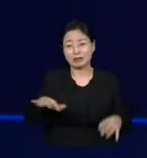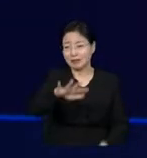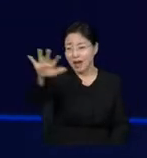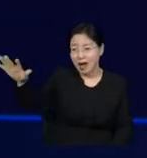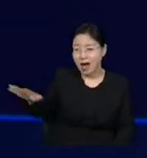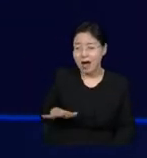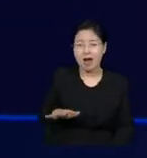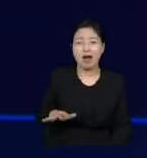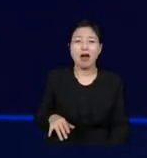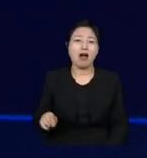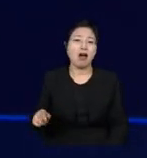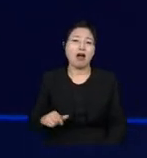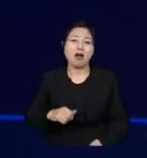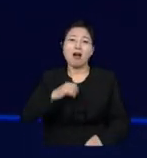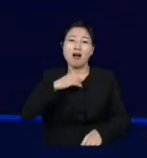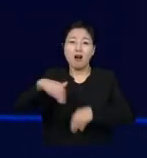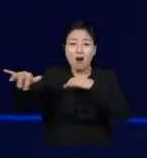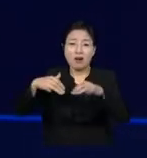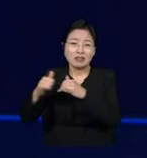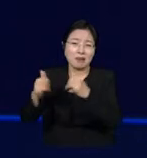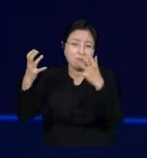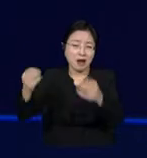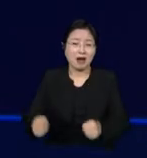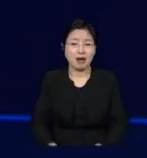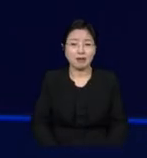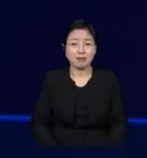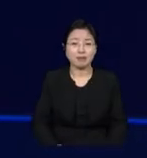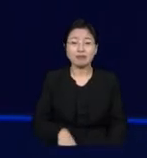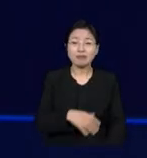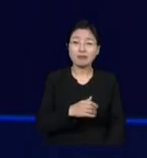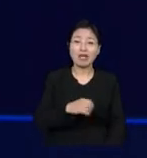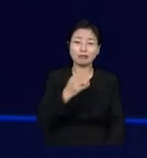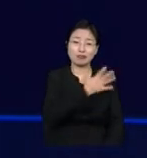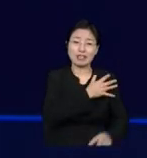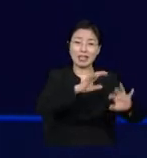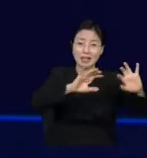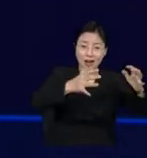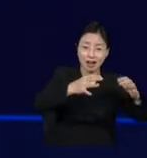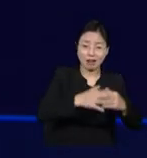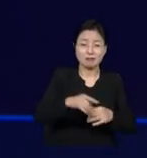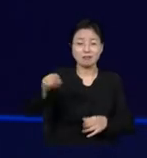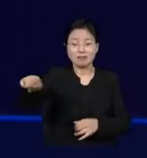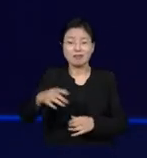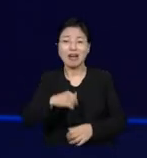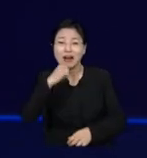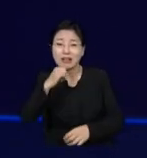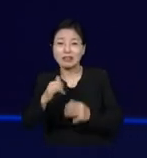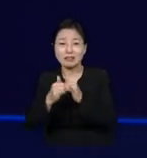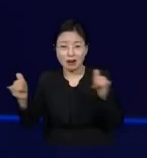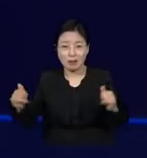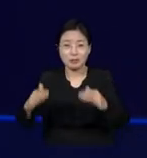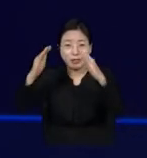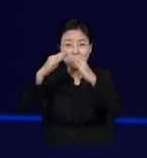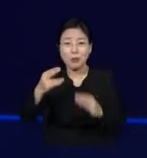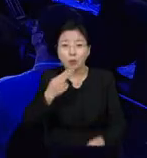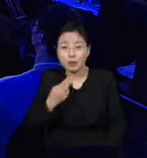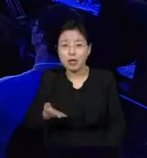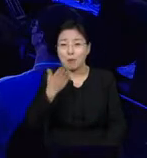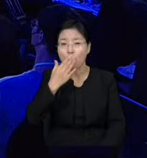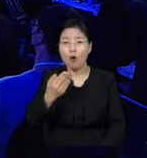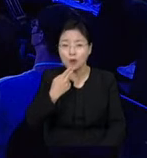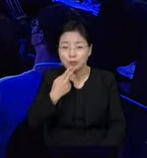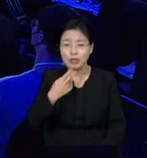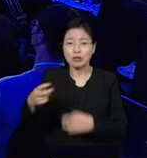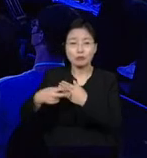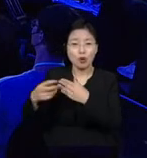people sink to the bottom of society, leaving them with no roof over their heads, no food on their plate, and no access to health care. And the